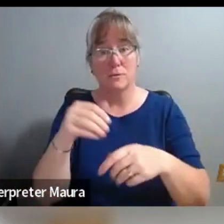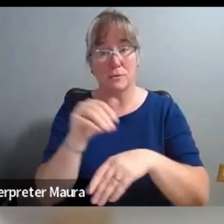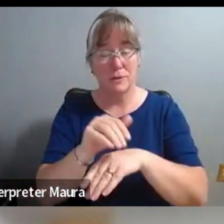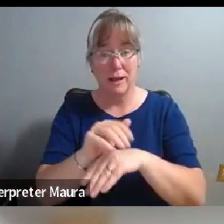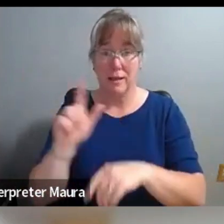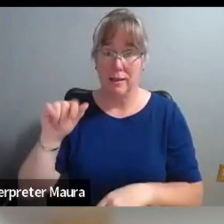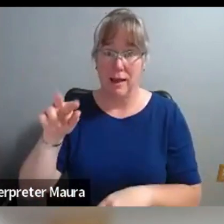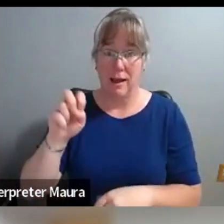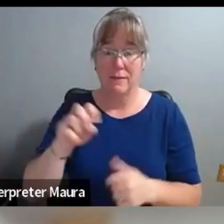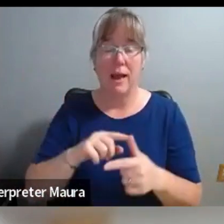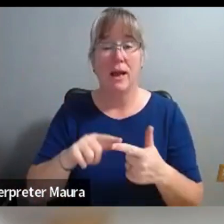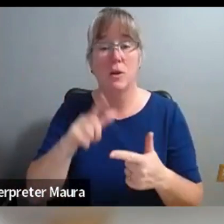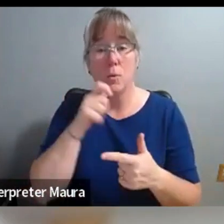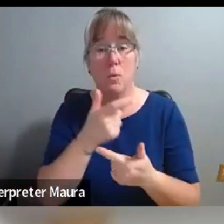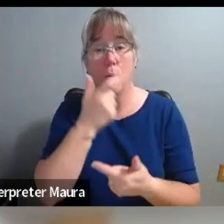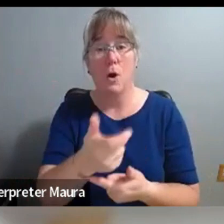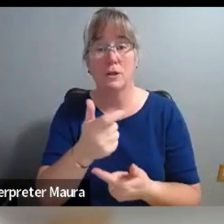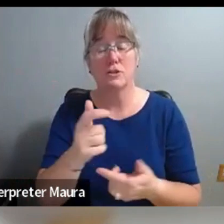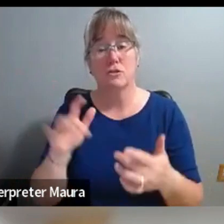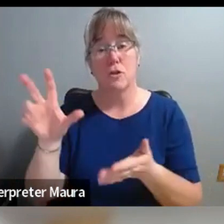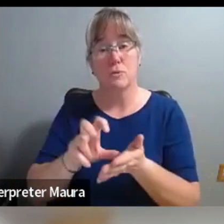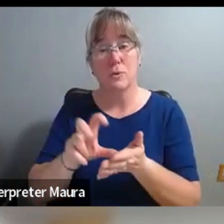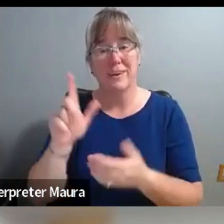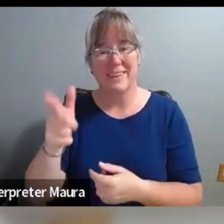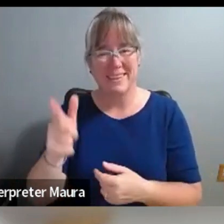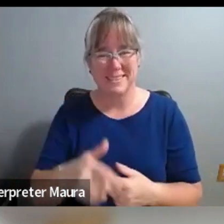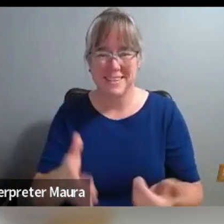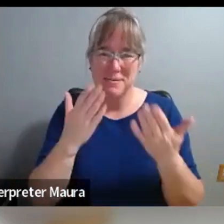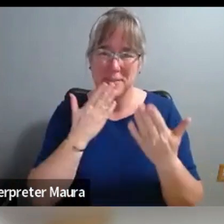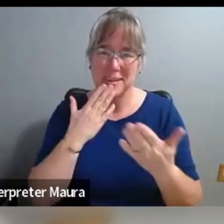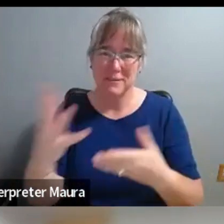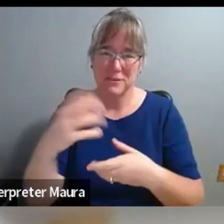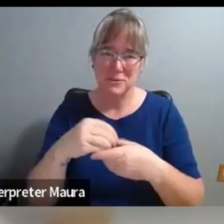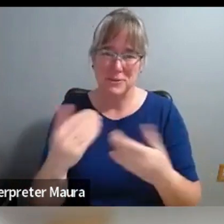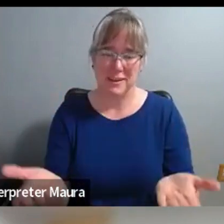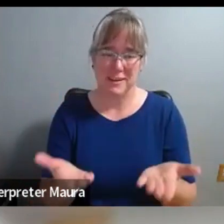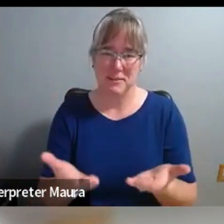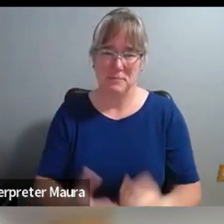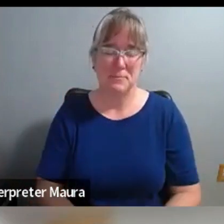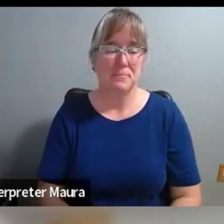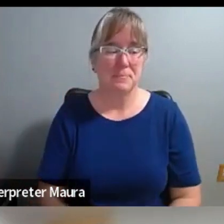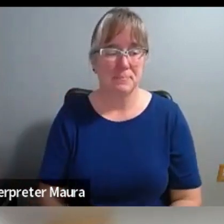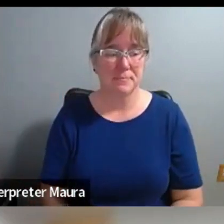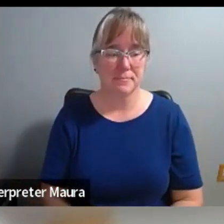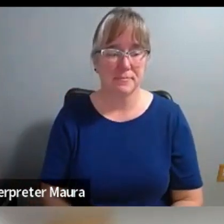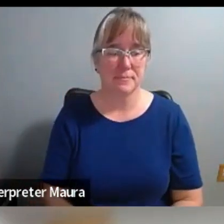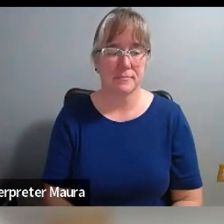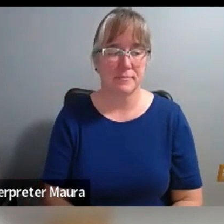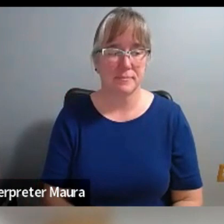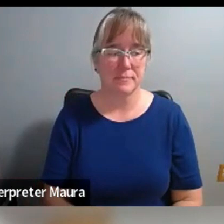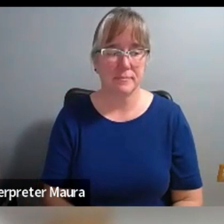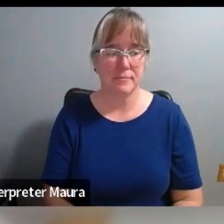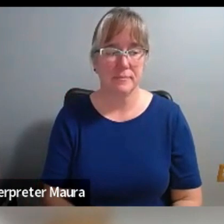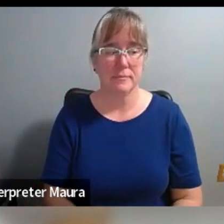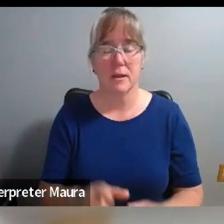on the recording later. We're glad you could be here with us today virtually. I'd now like to take a moment to acknowledge our